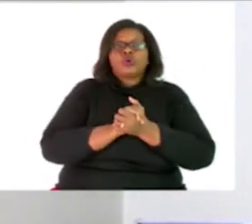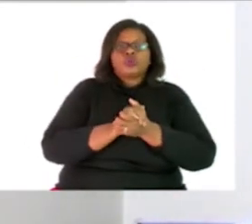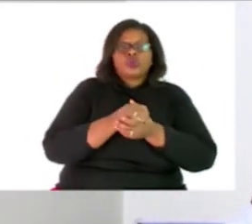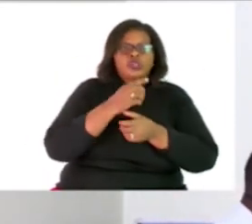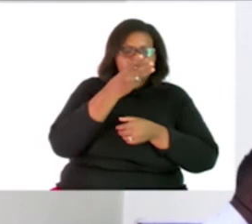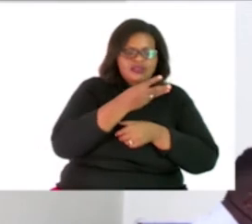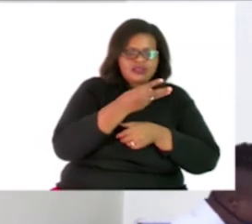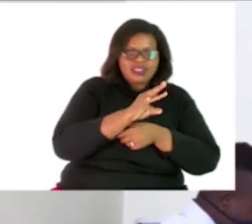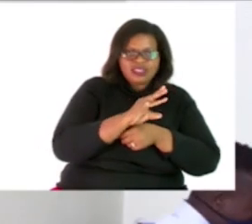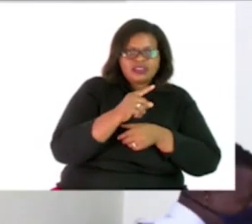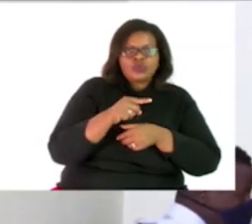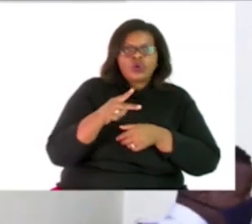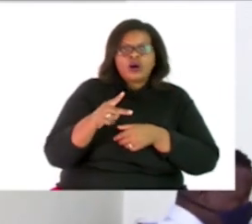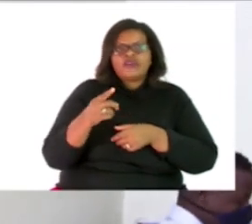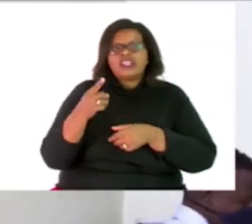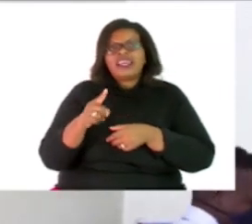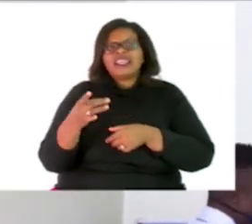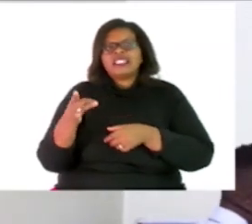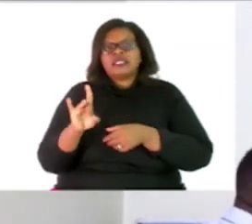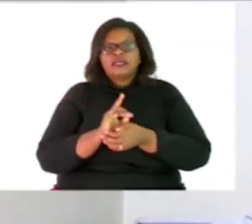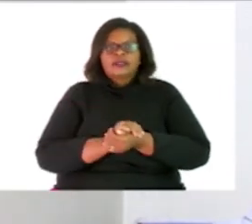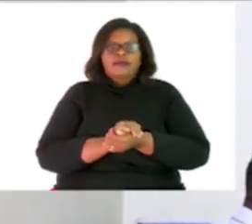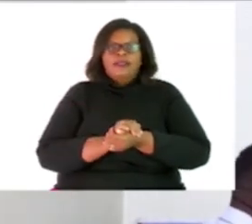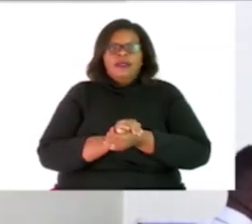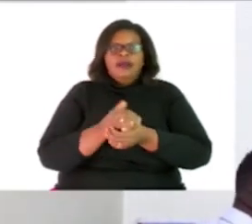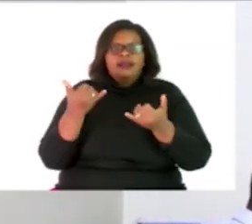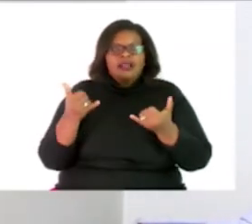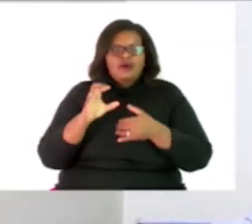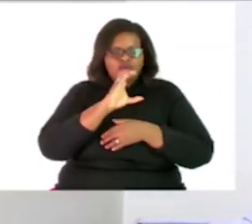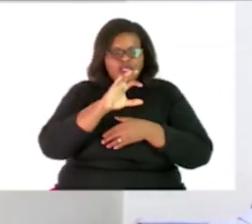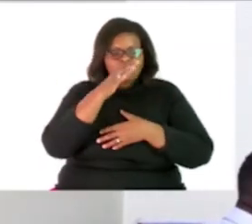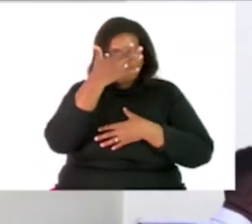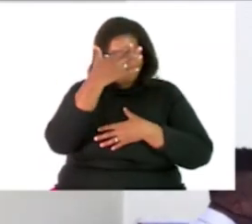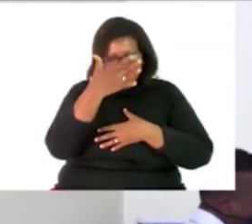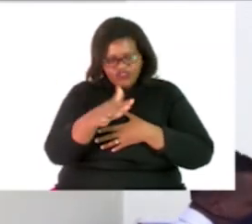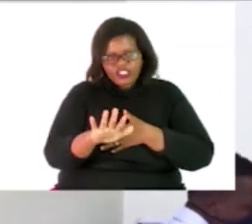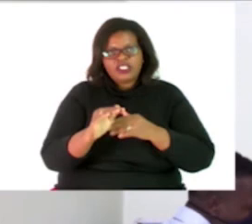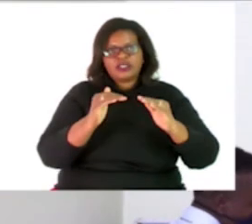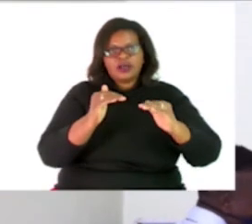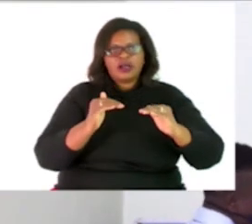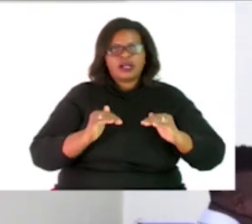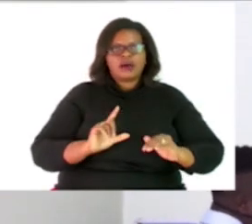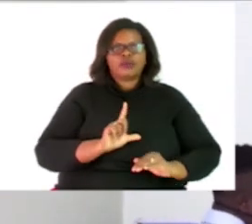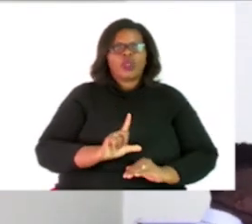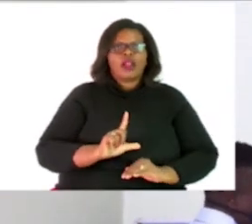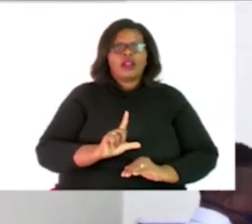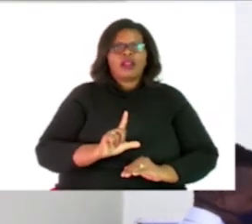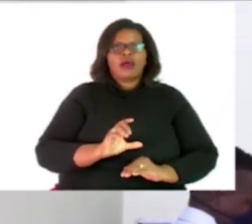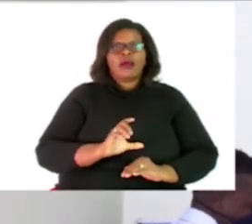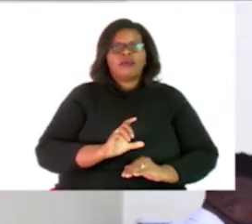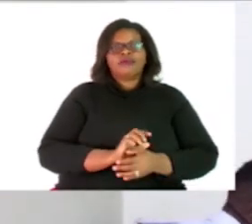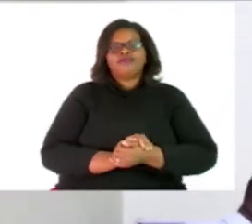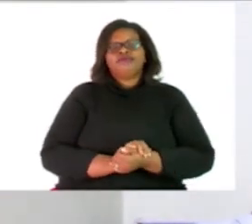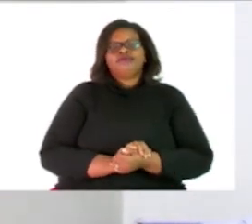and 10 So in that case my C is also done Now I am going to the